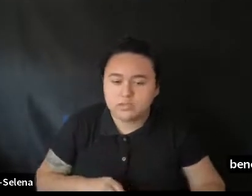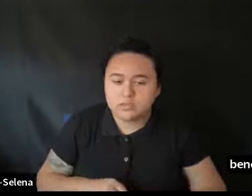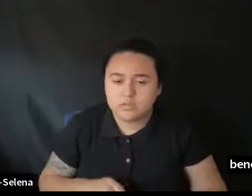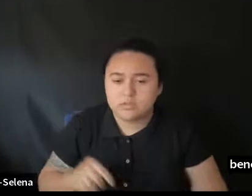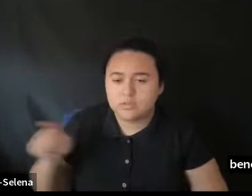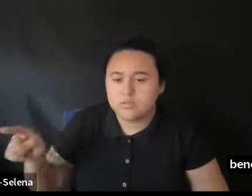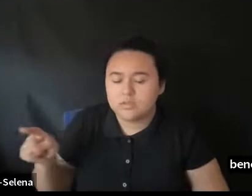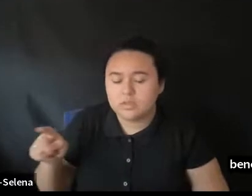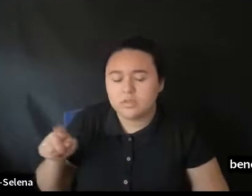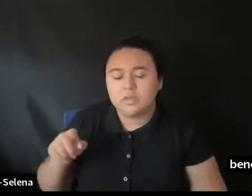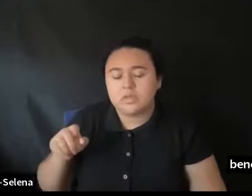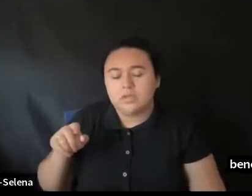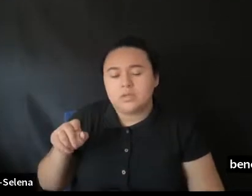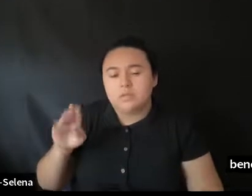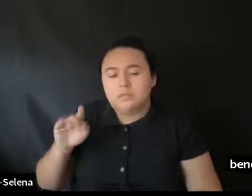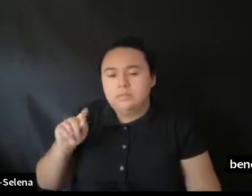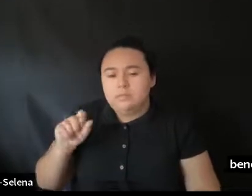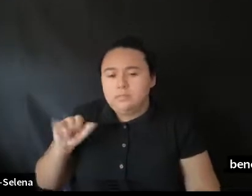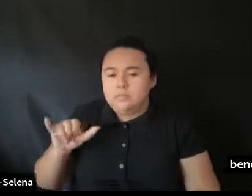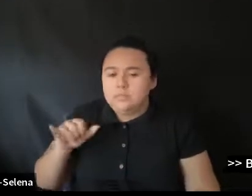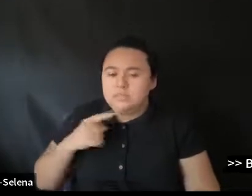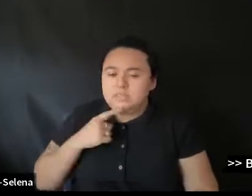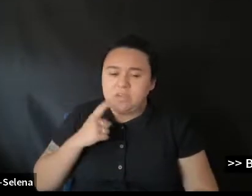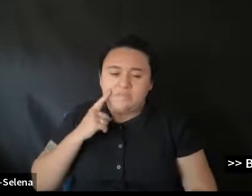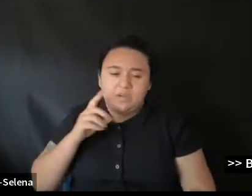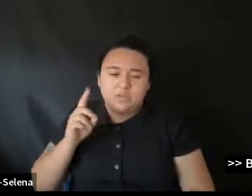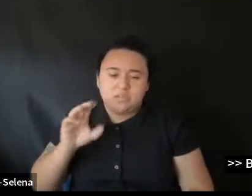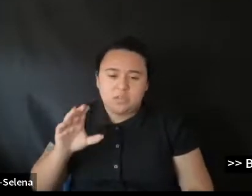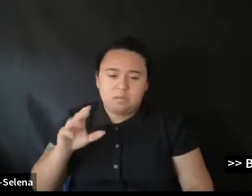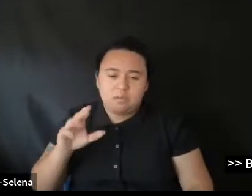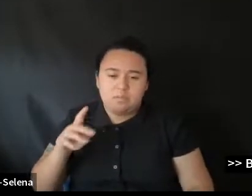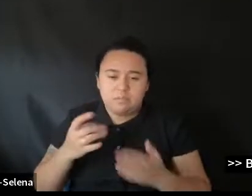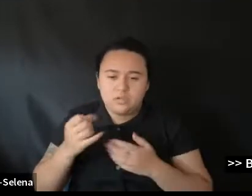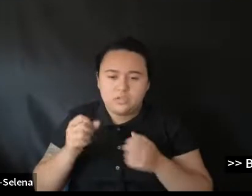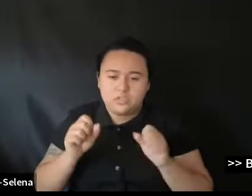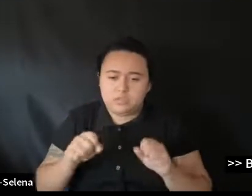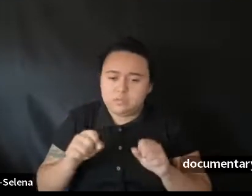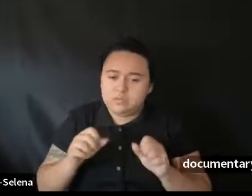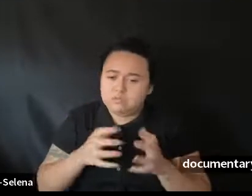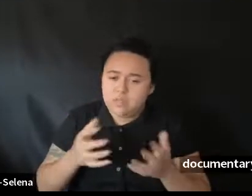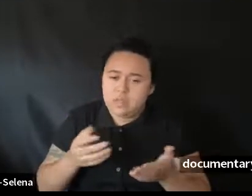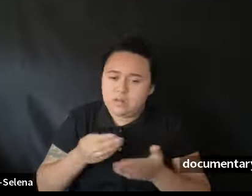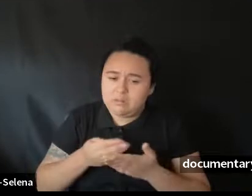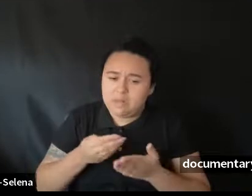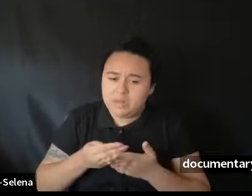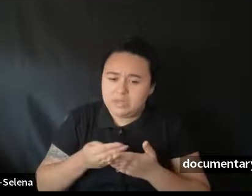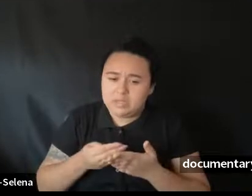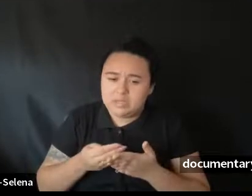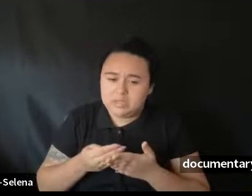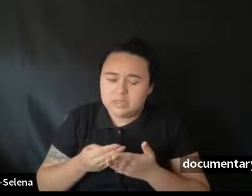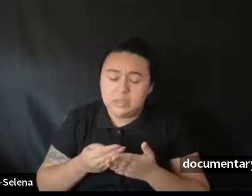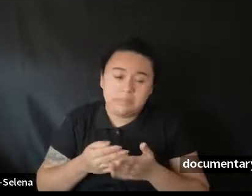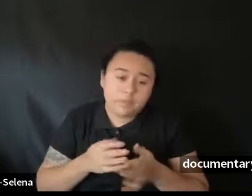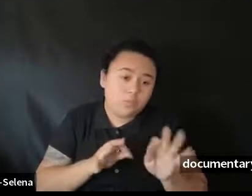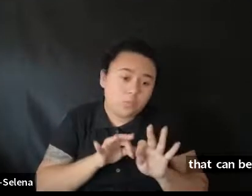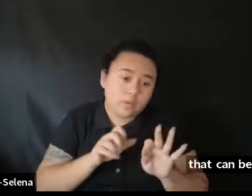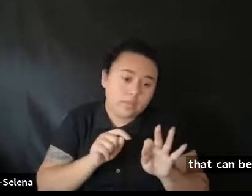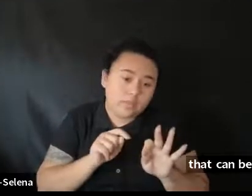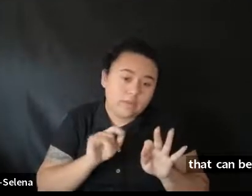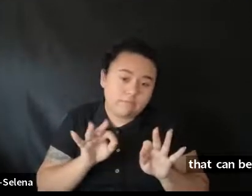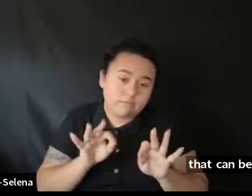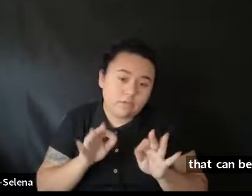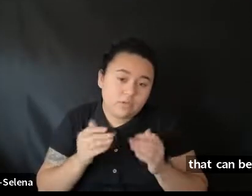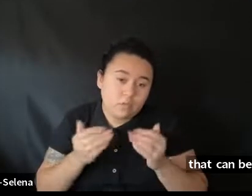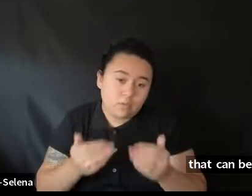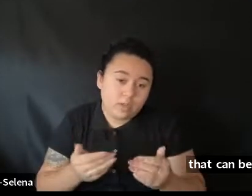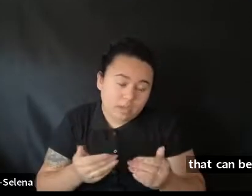a documentary. Person. Depending on the project. That can be a significant. Cost. Which would be well worth it. If you were to go ahead. And